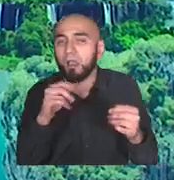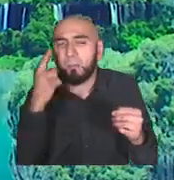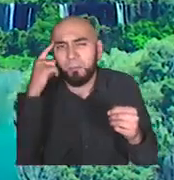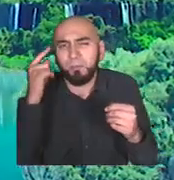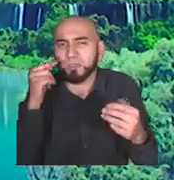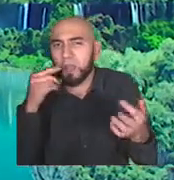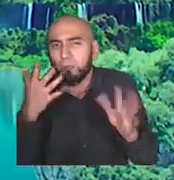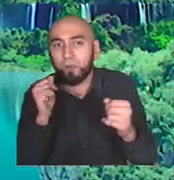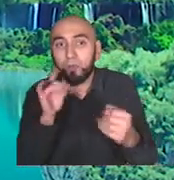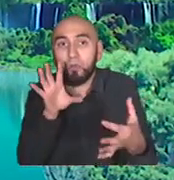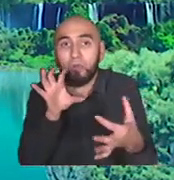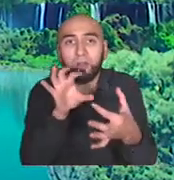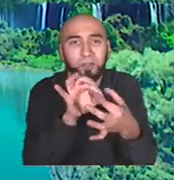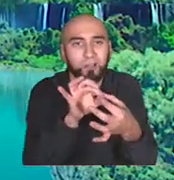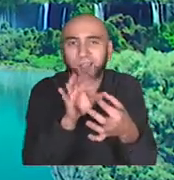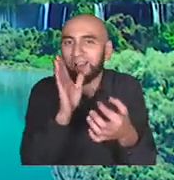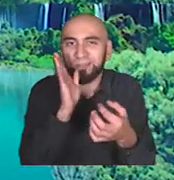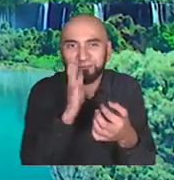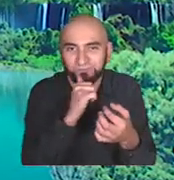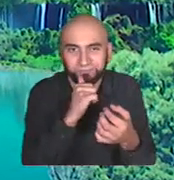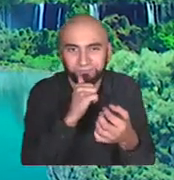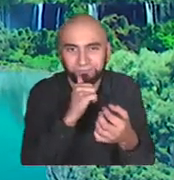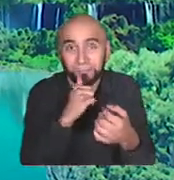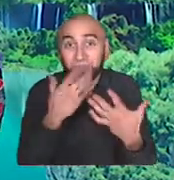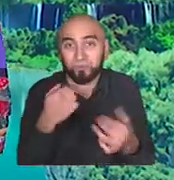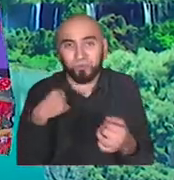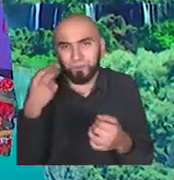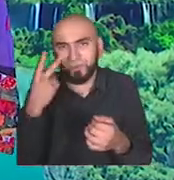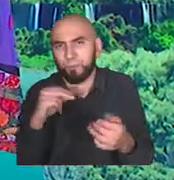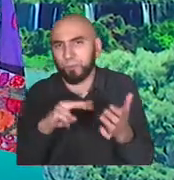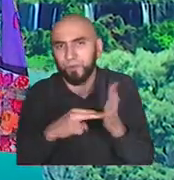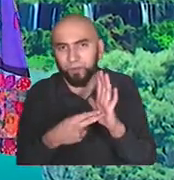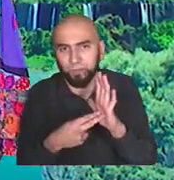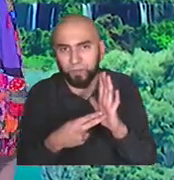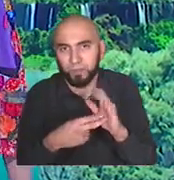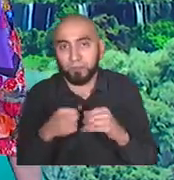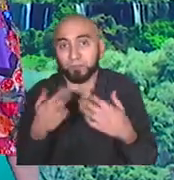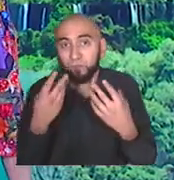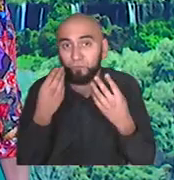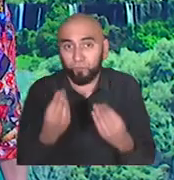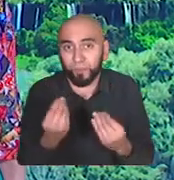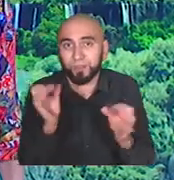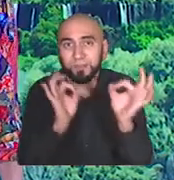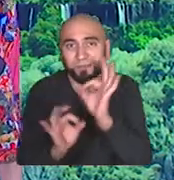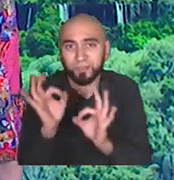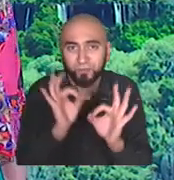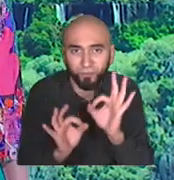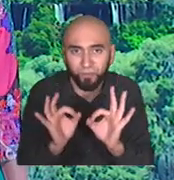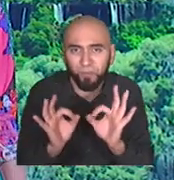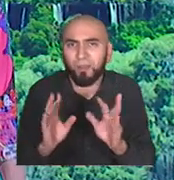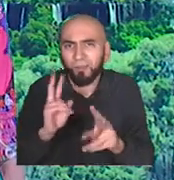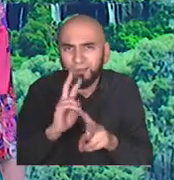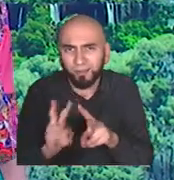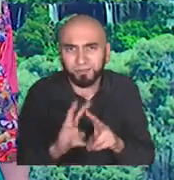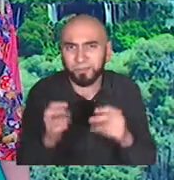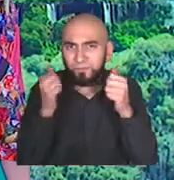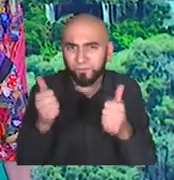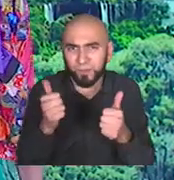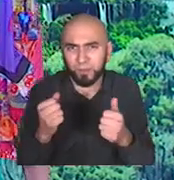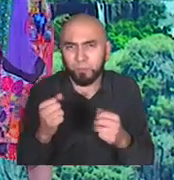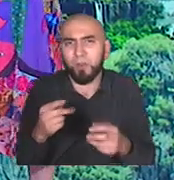this is a problem. So, if good design allows you to get you to your goal in the least amount of moves,